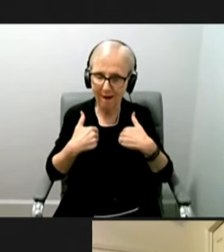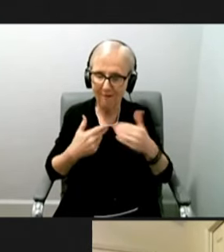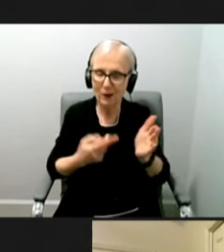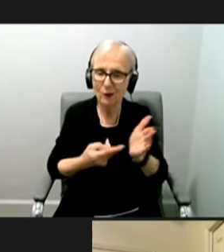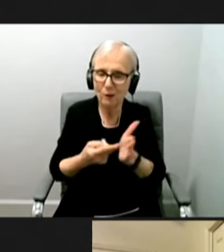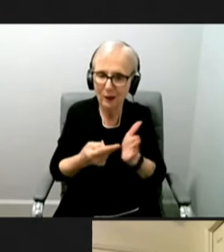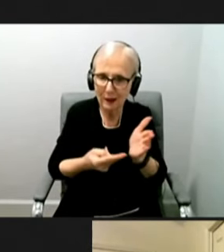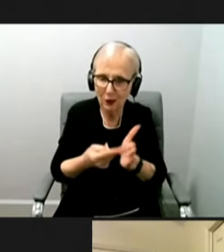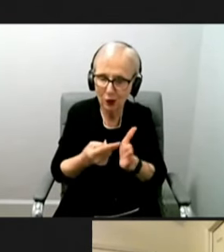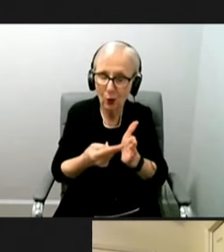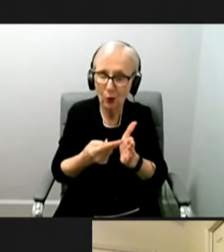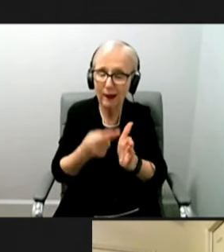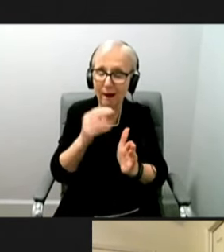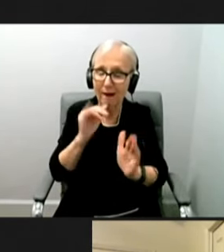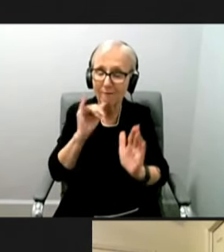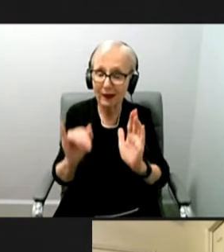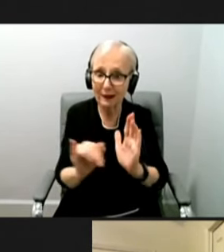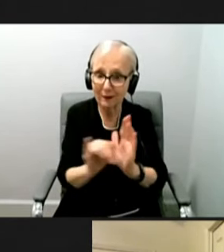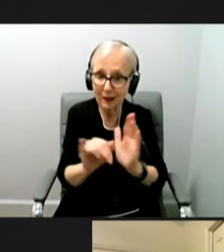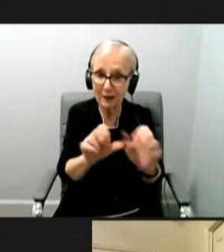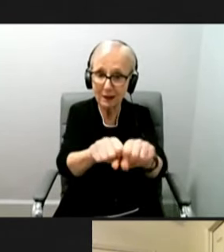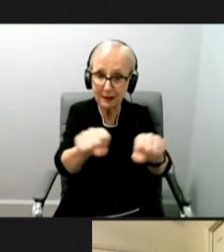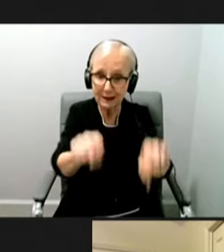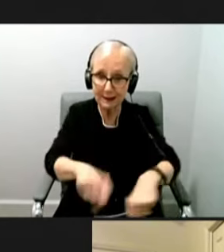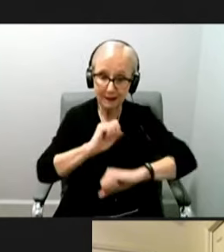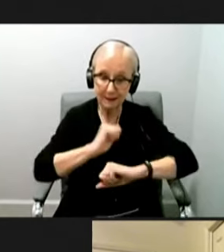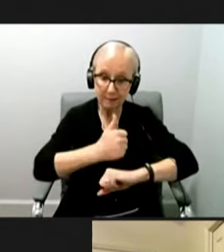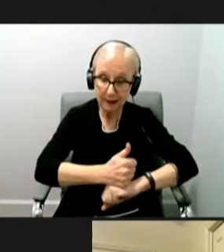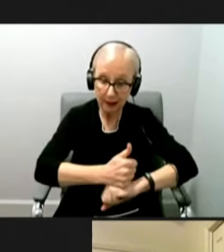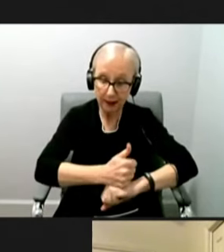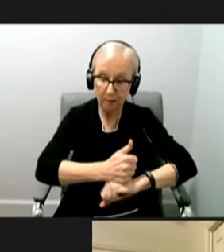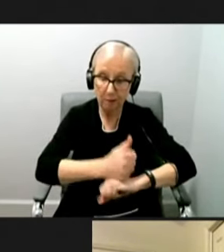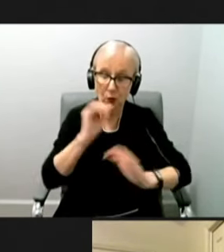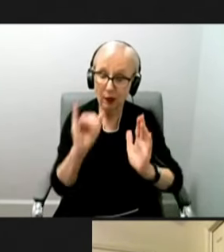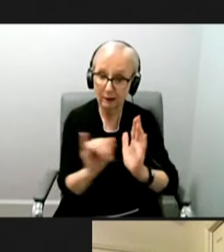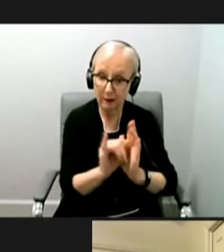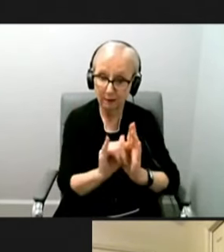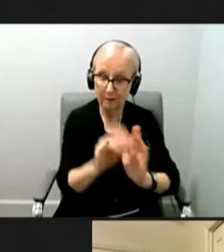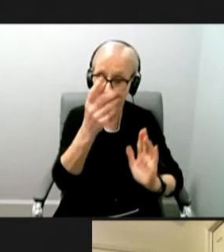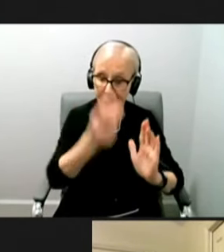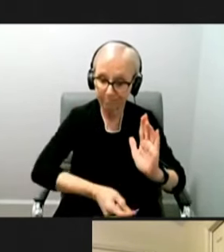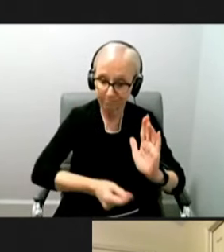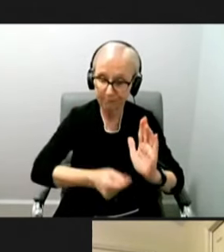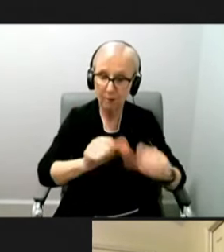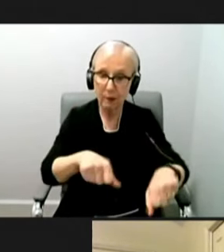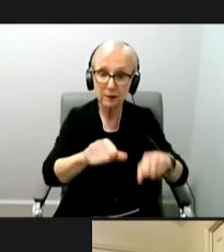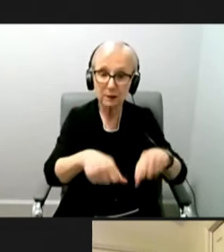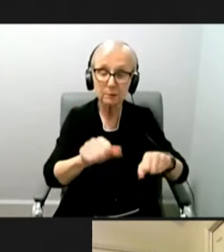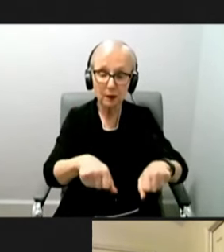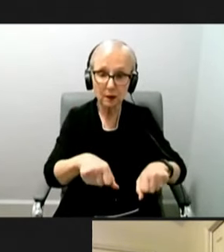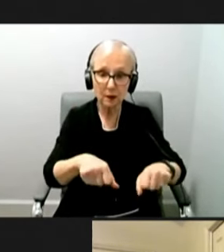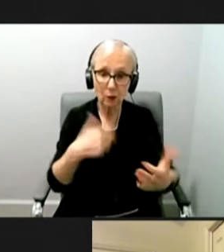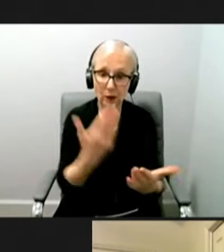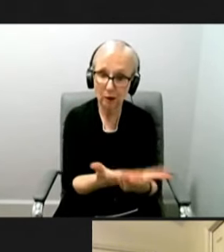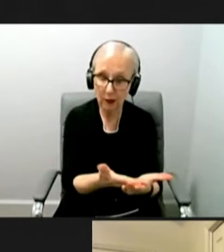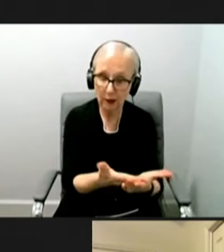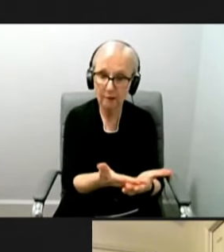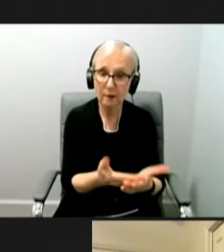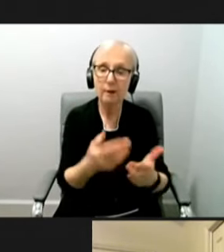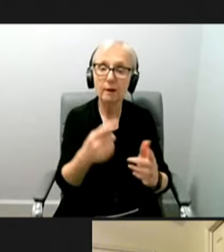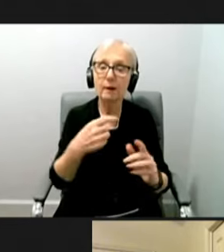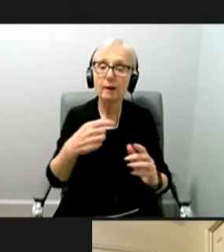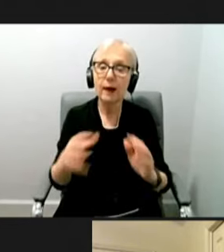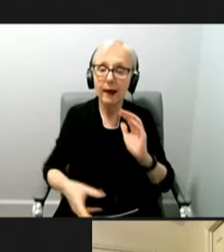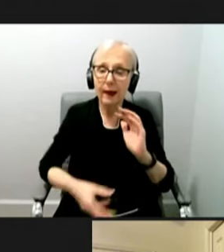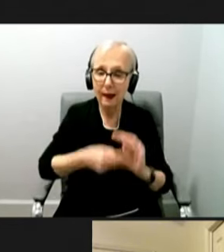have the detection systems in place to identify it as quickly as possible once it is here. And at the same time, we are also working